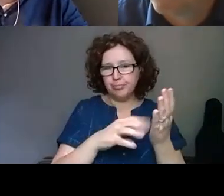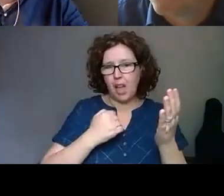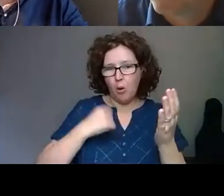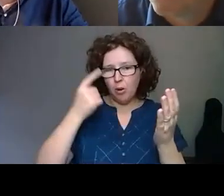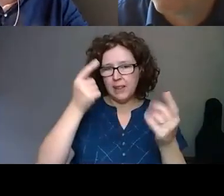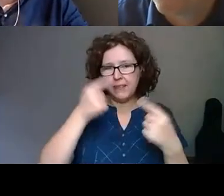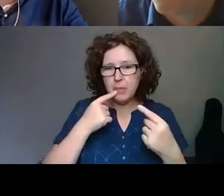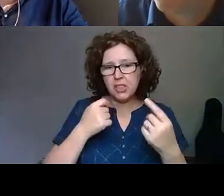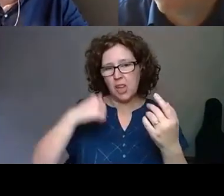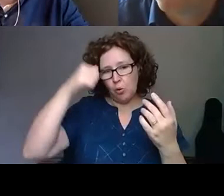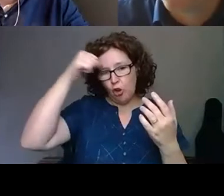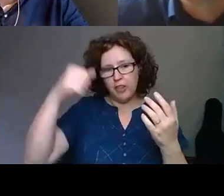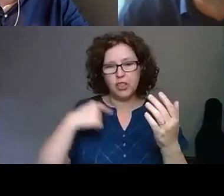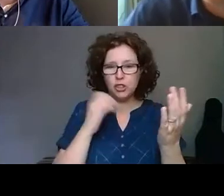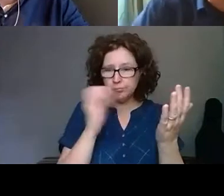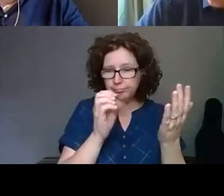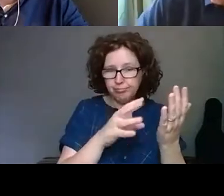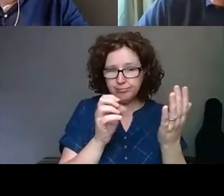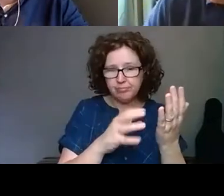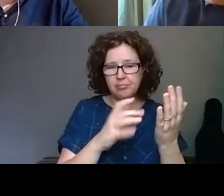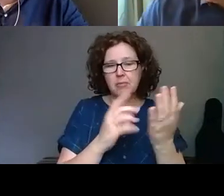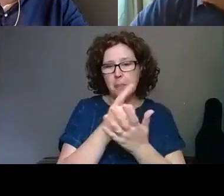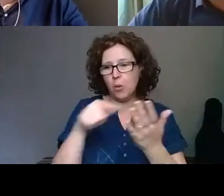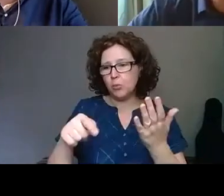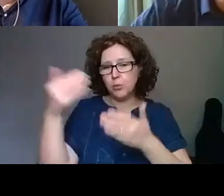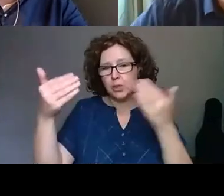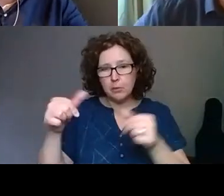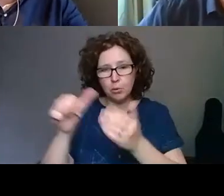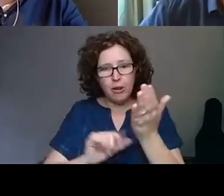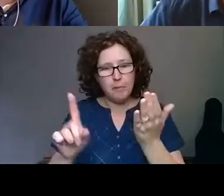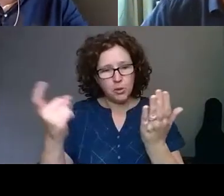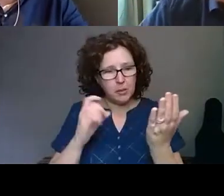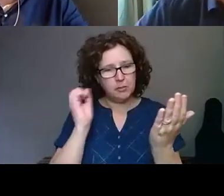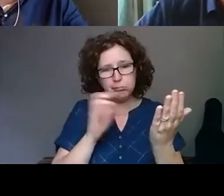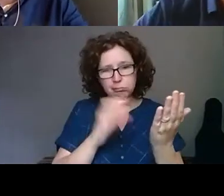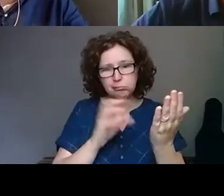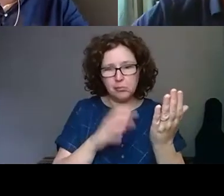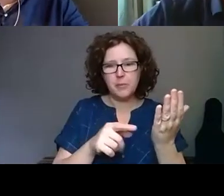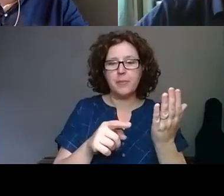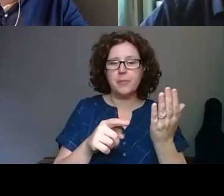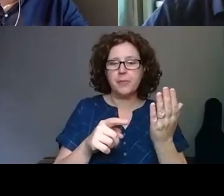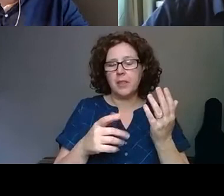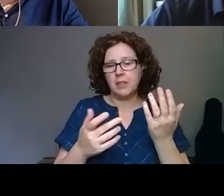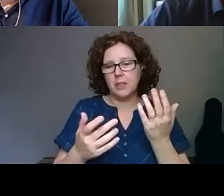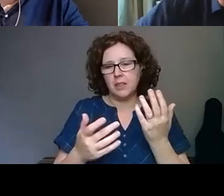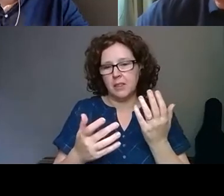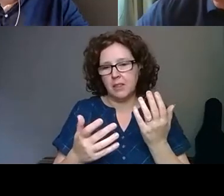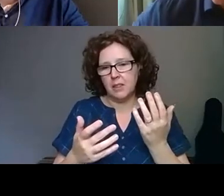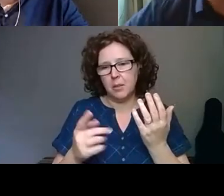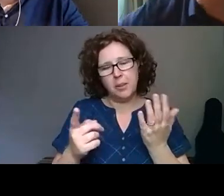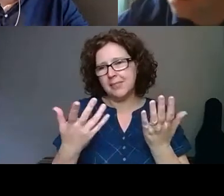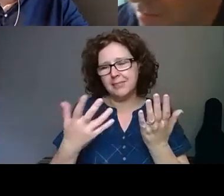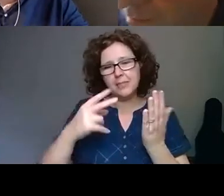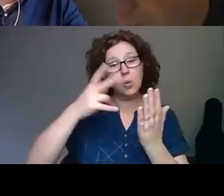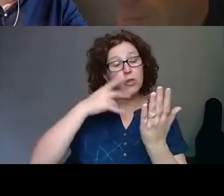about the museum programs. But the reading experiences are always transient and